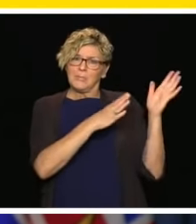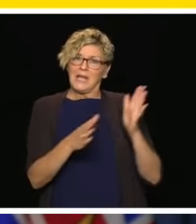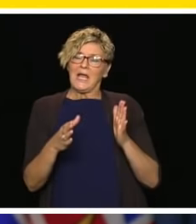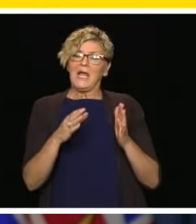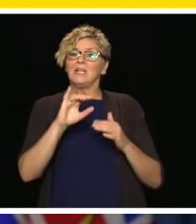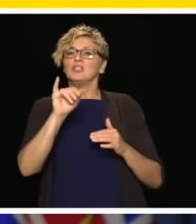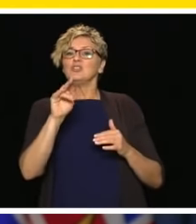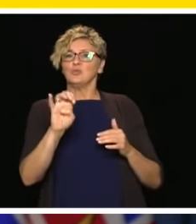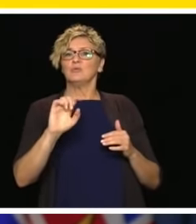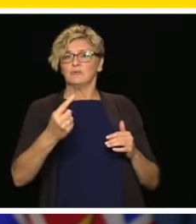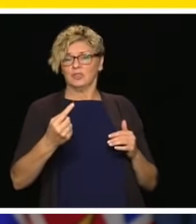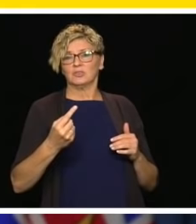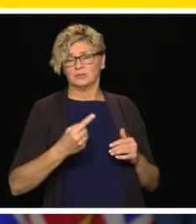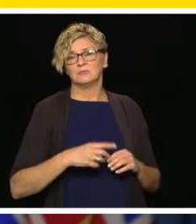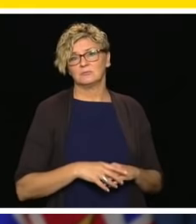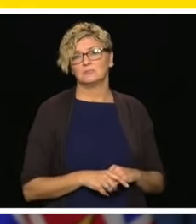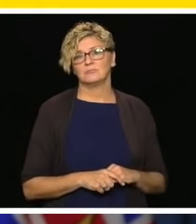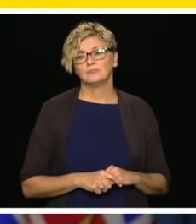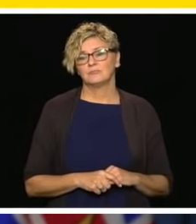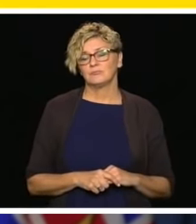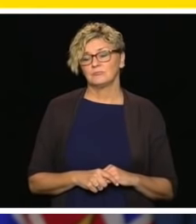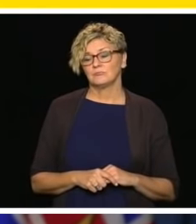Our next question is from Lisa.